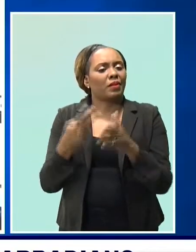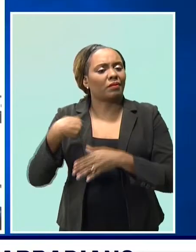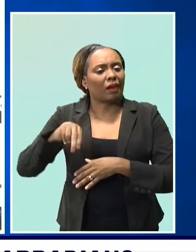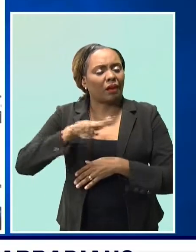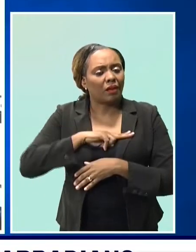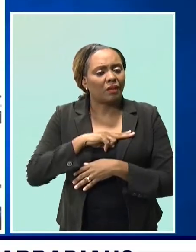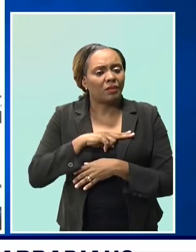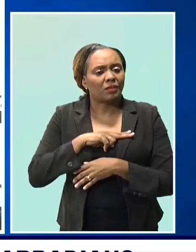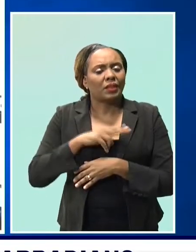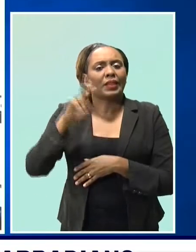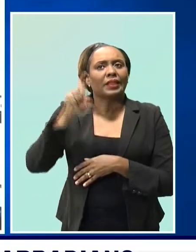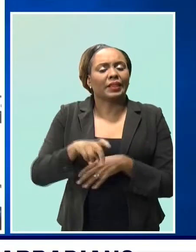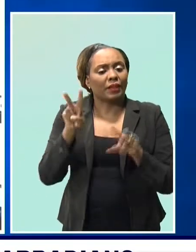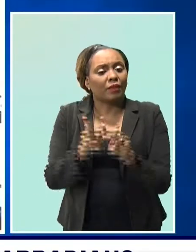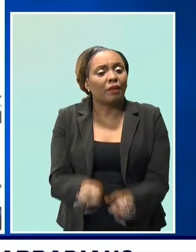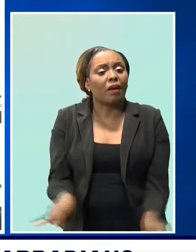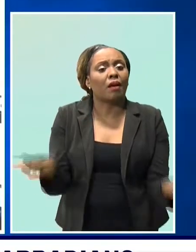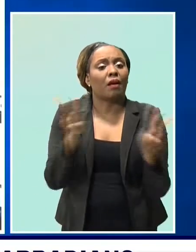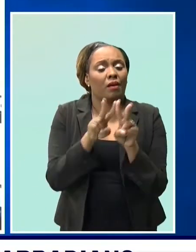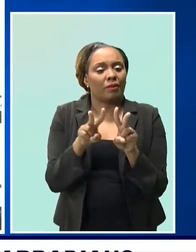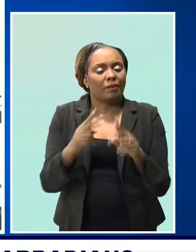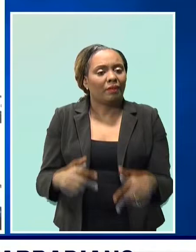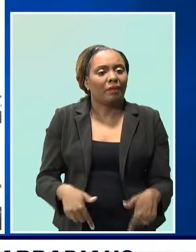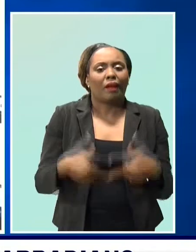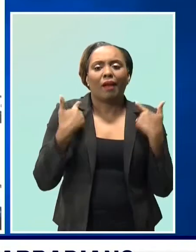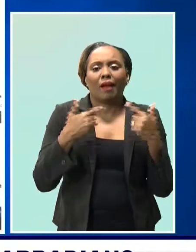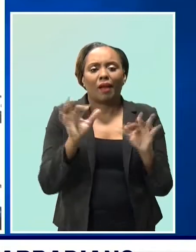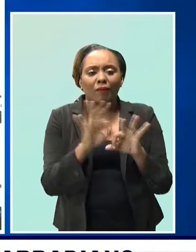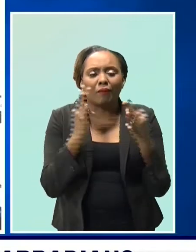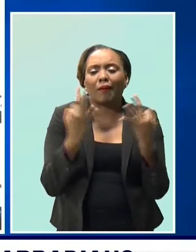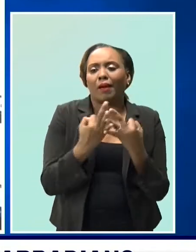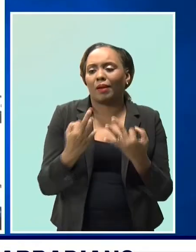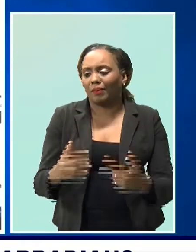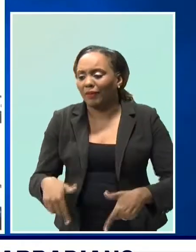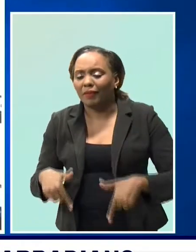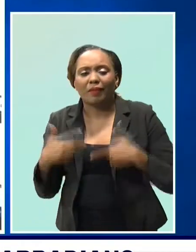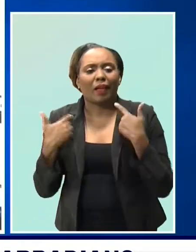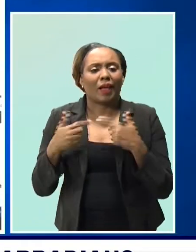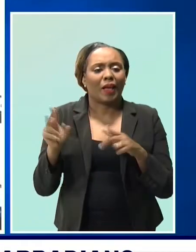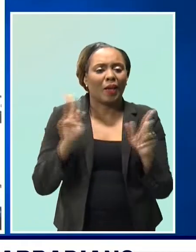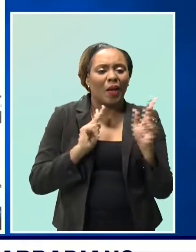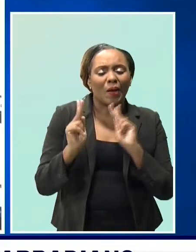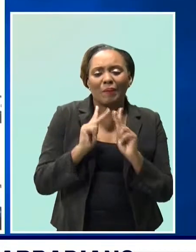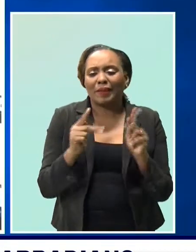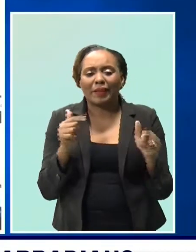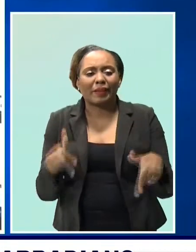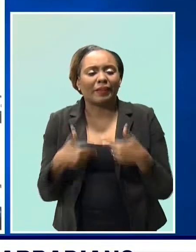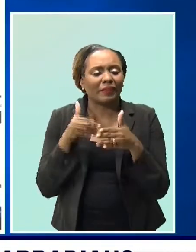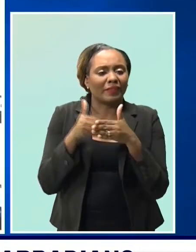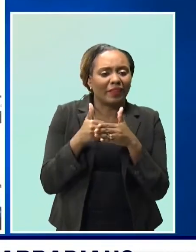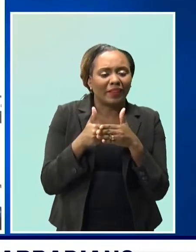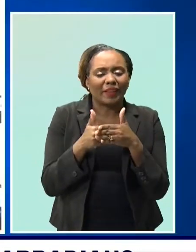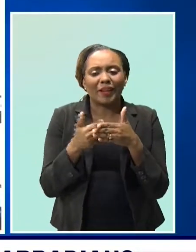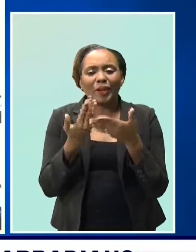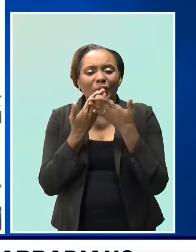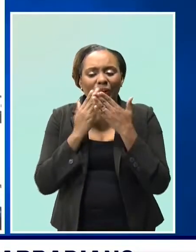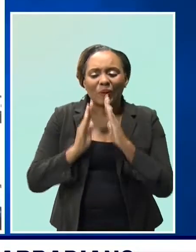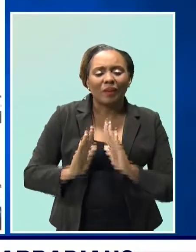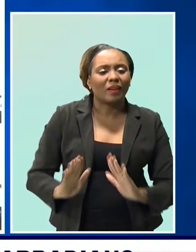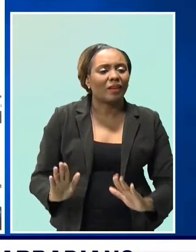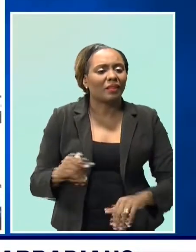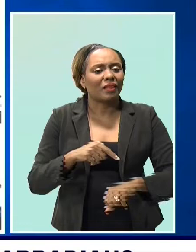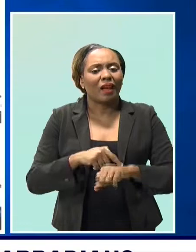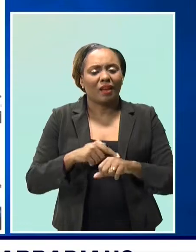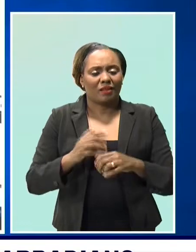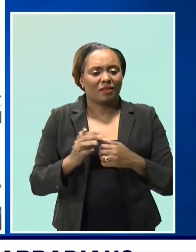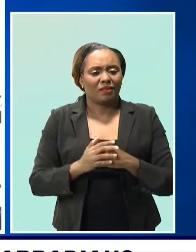companionship, friends, relatives, neighbors, the sense of community and quiet time, to